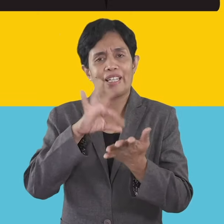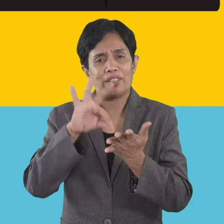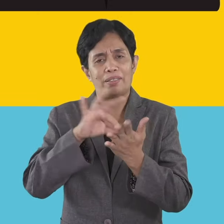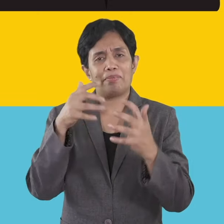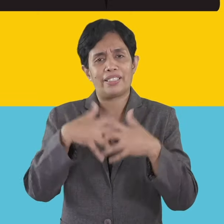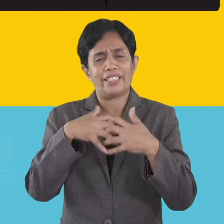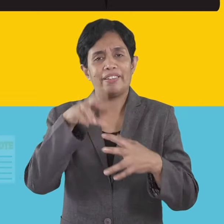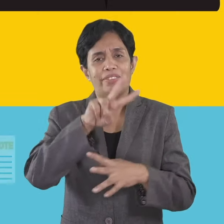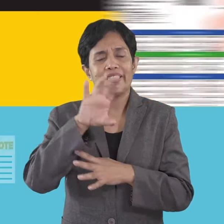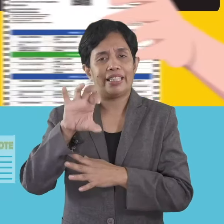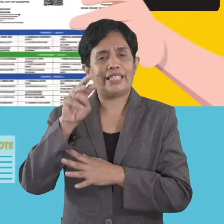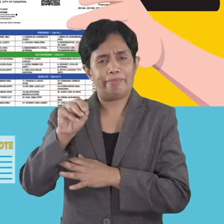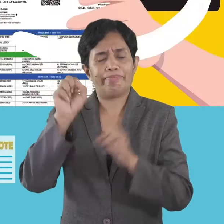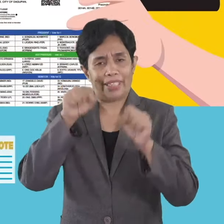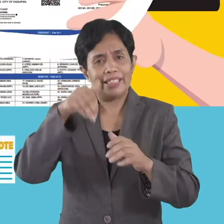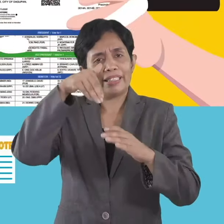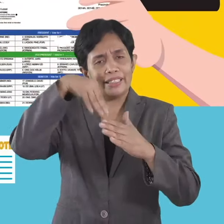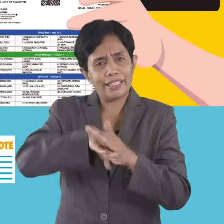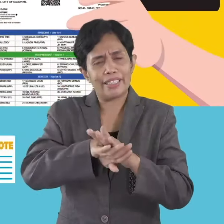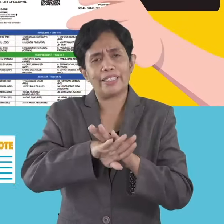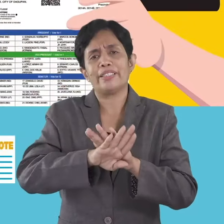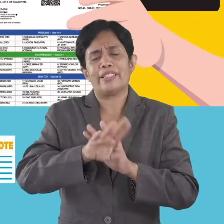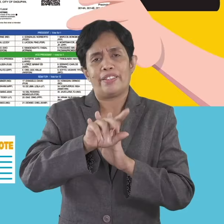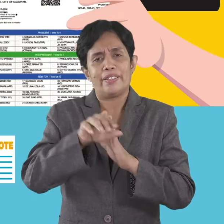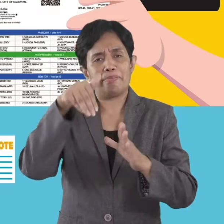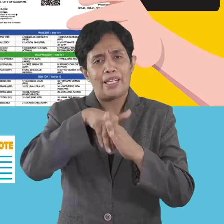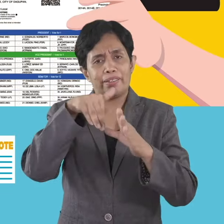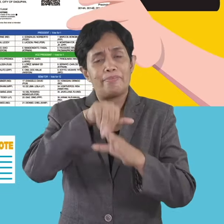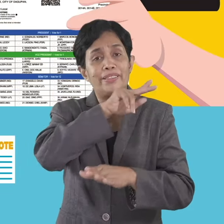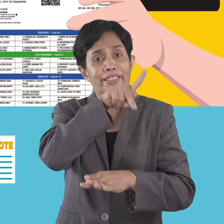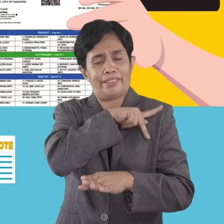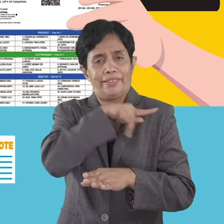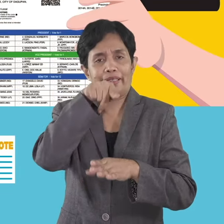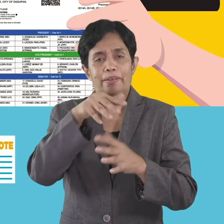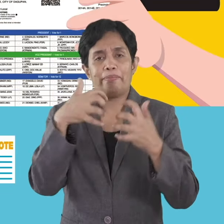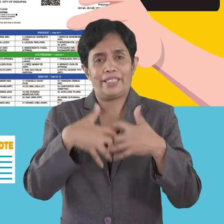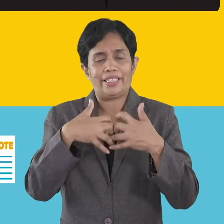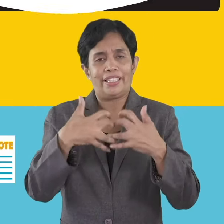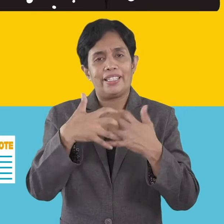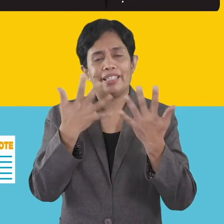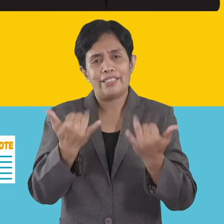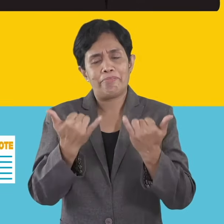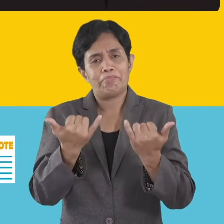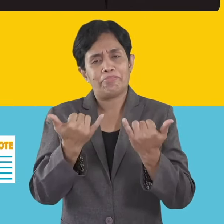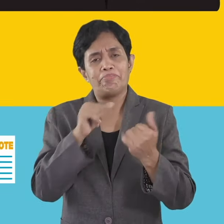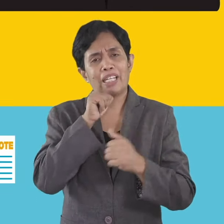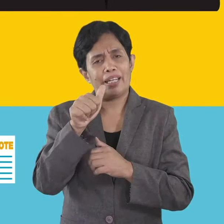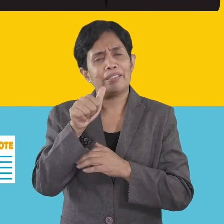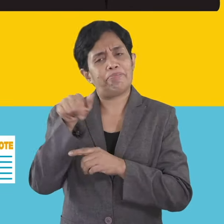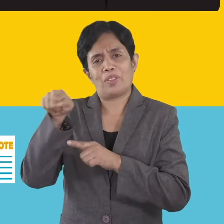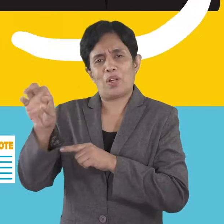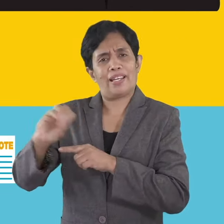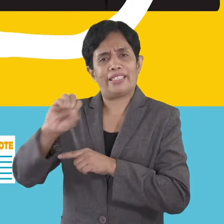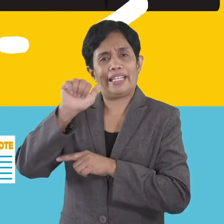VCM, so the voter can insert his or her ballot personally into the machine. This is currently not